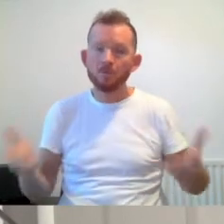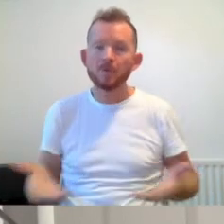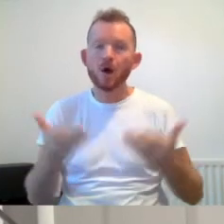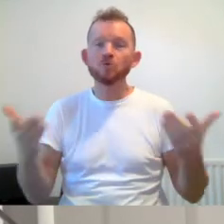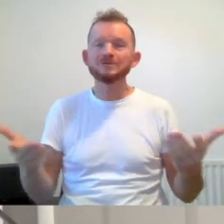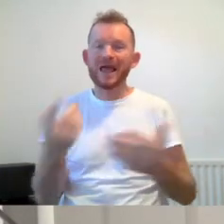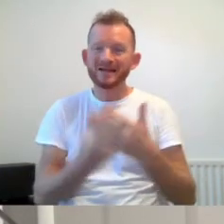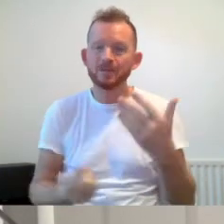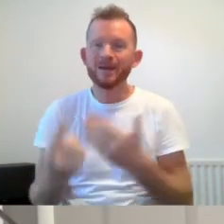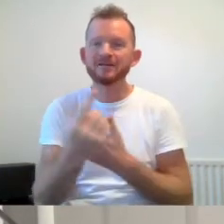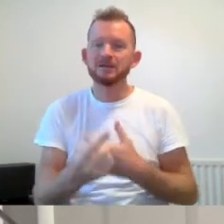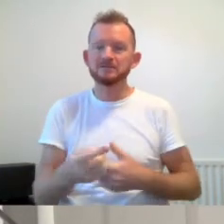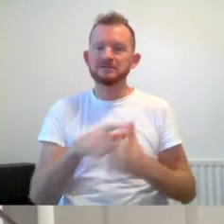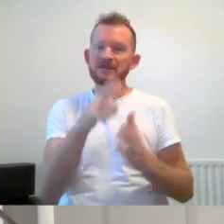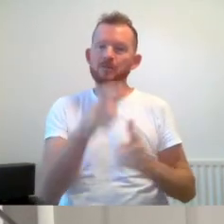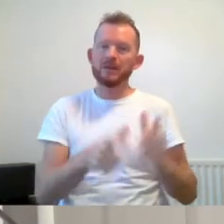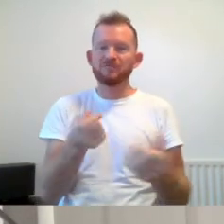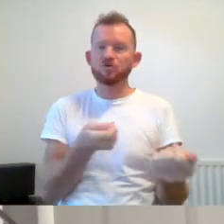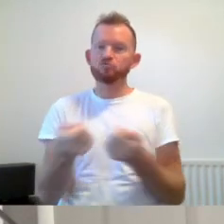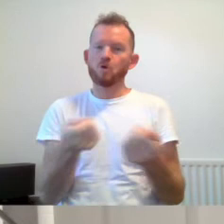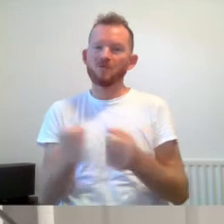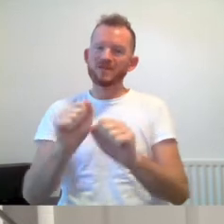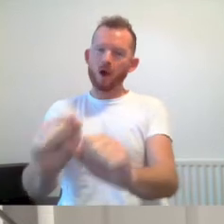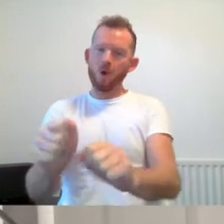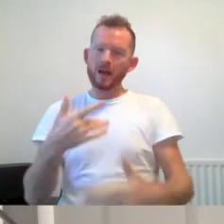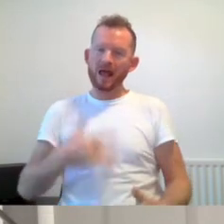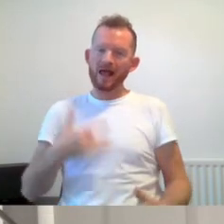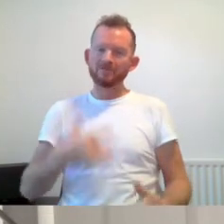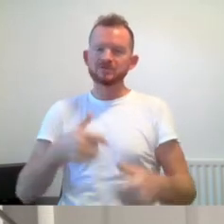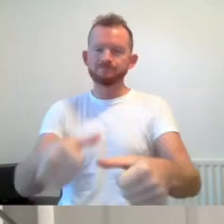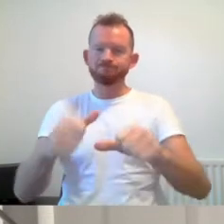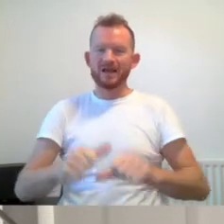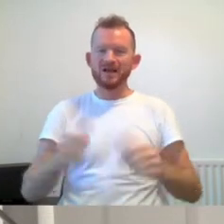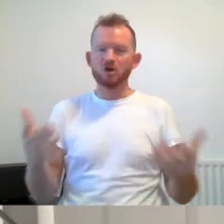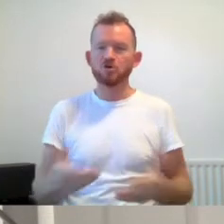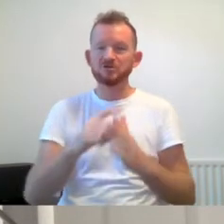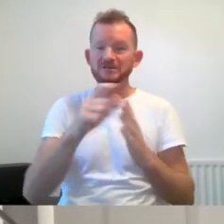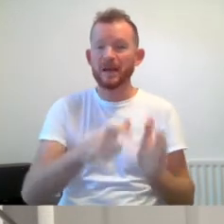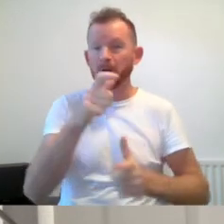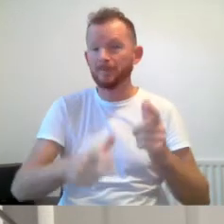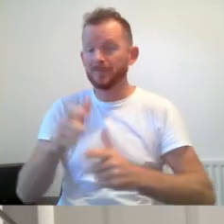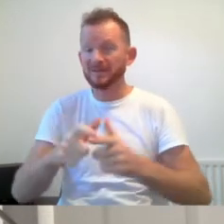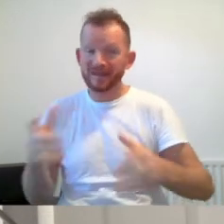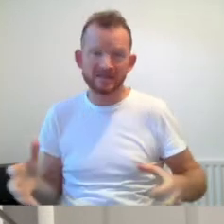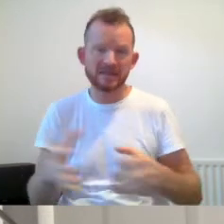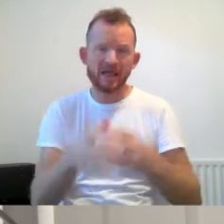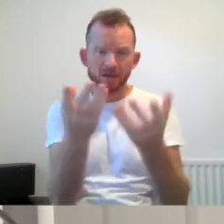and control over their own lives, and encourage and support disabled people to get together and organise.